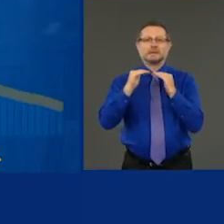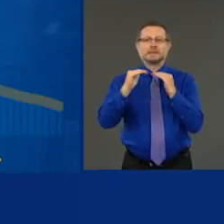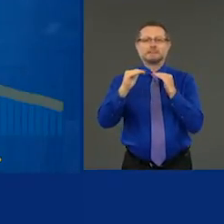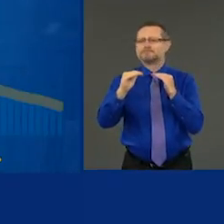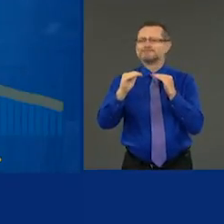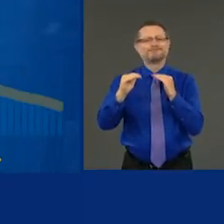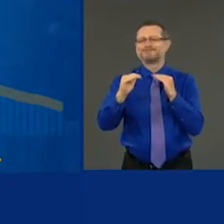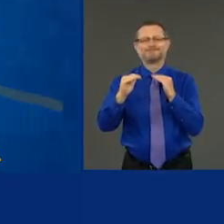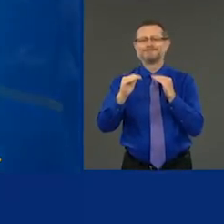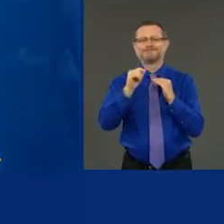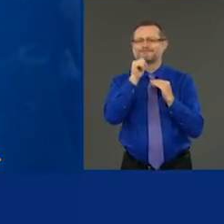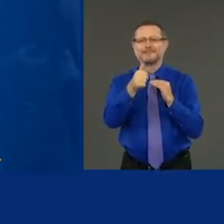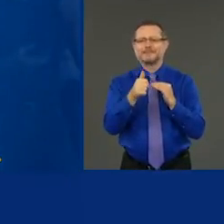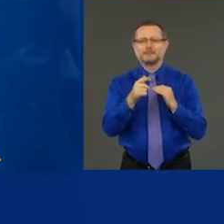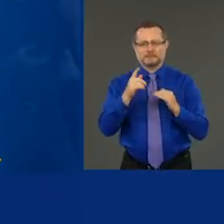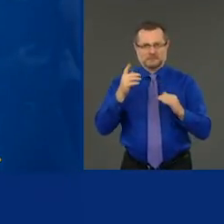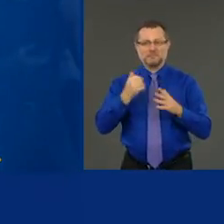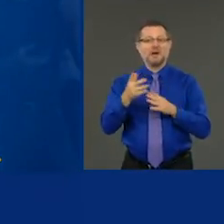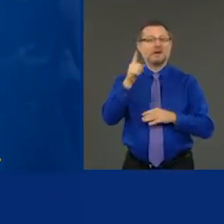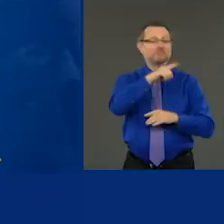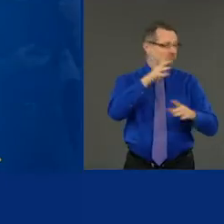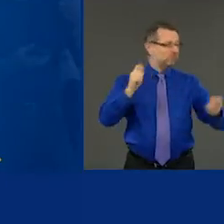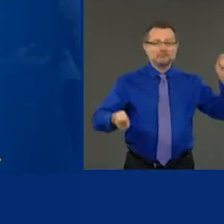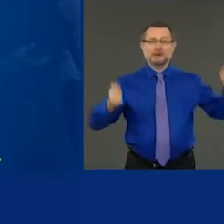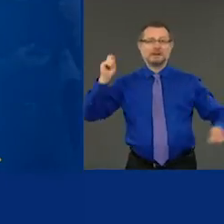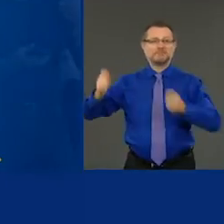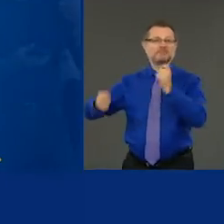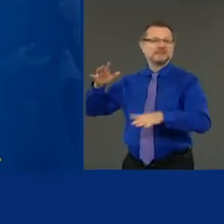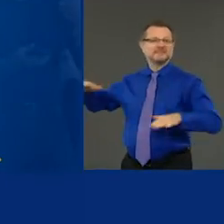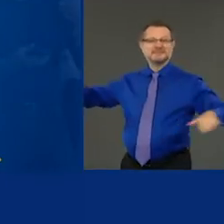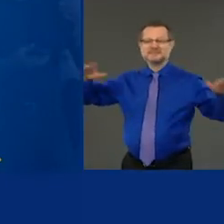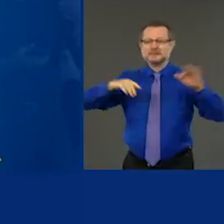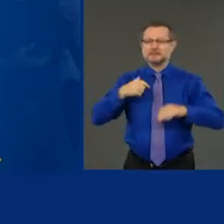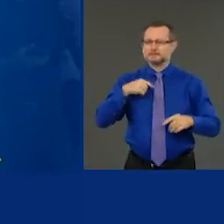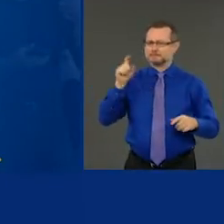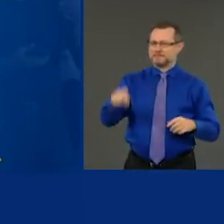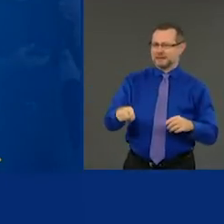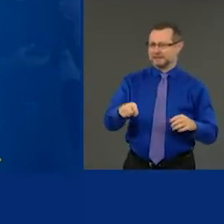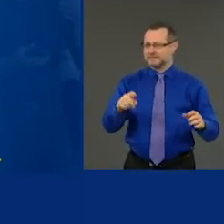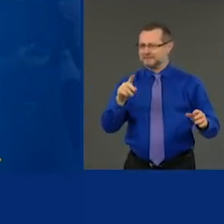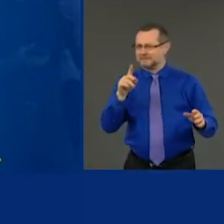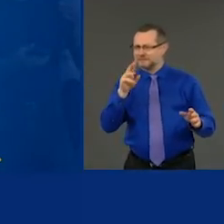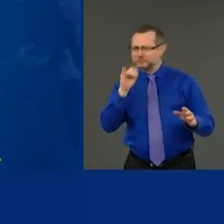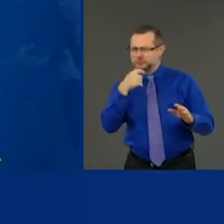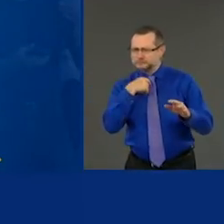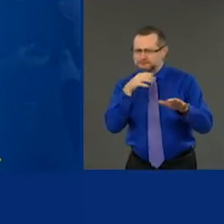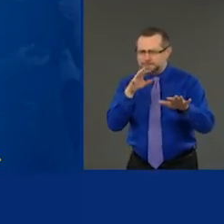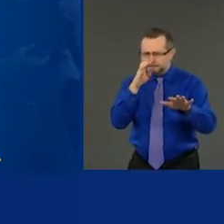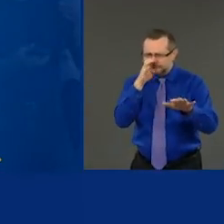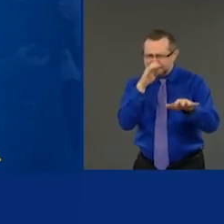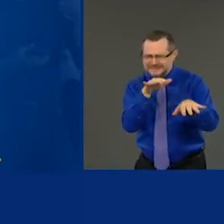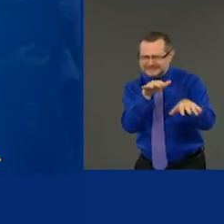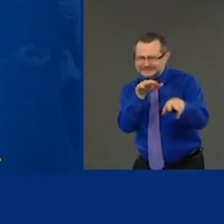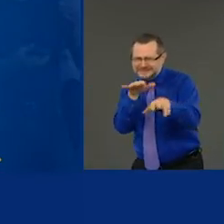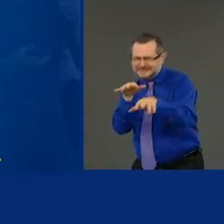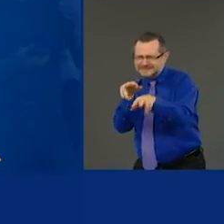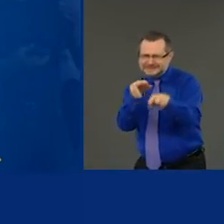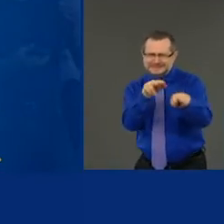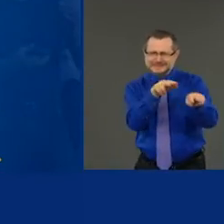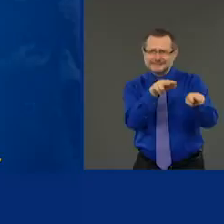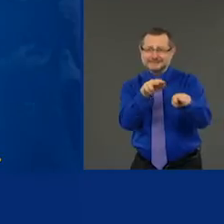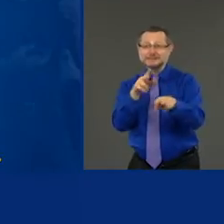So we have to remain vigilant. We have two main threats. The first threat